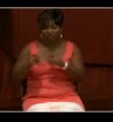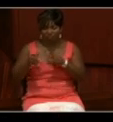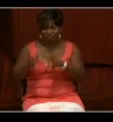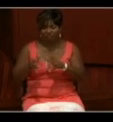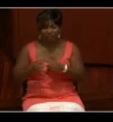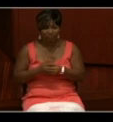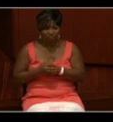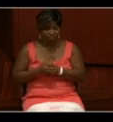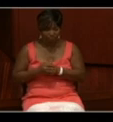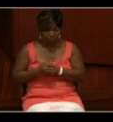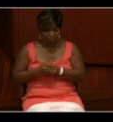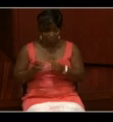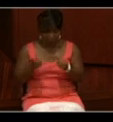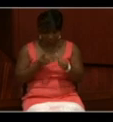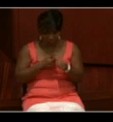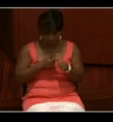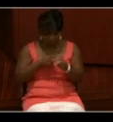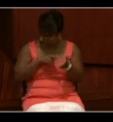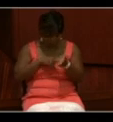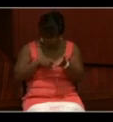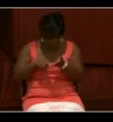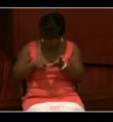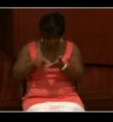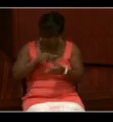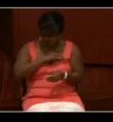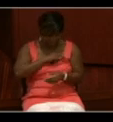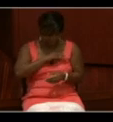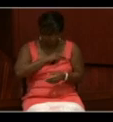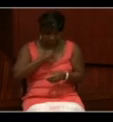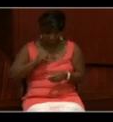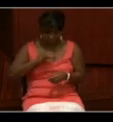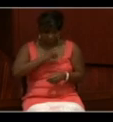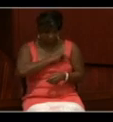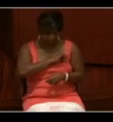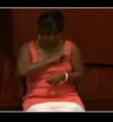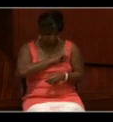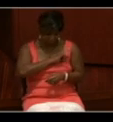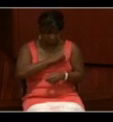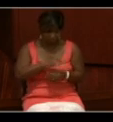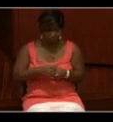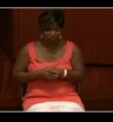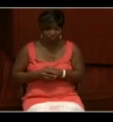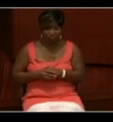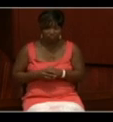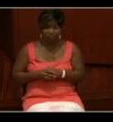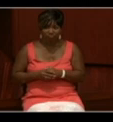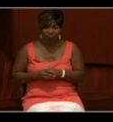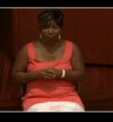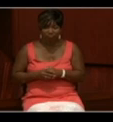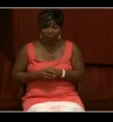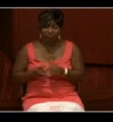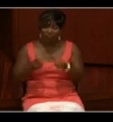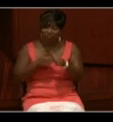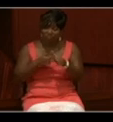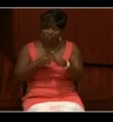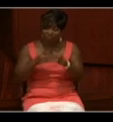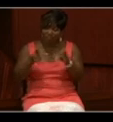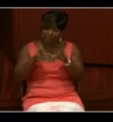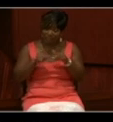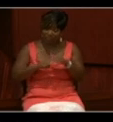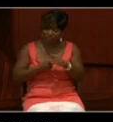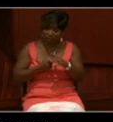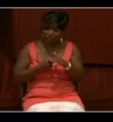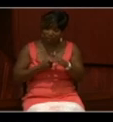First, when researching your naval personnel, first place to start is the official